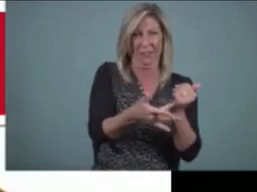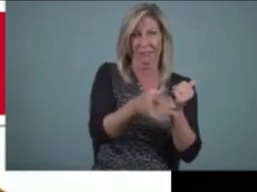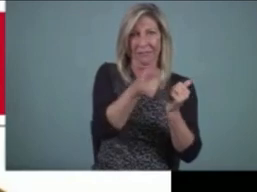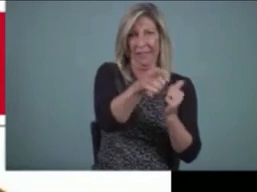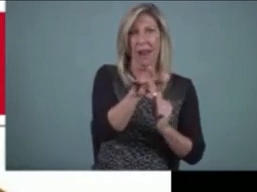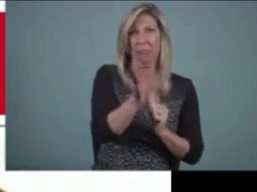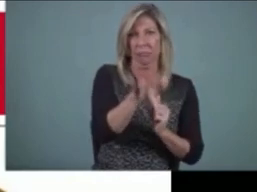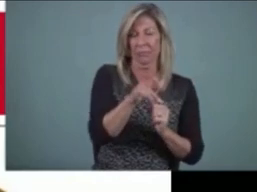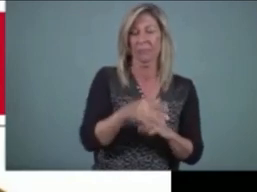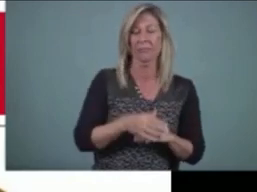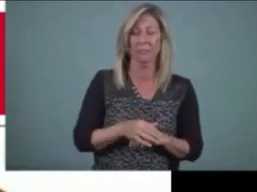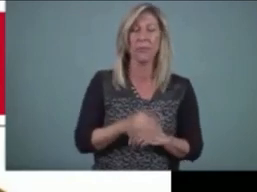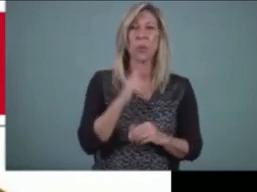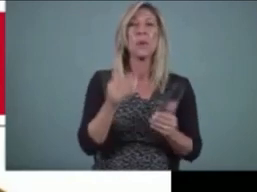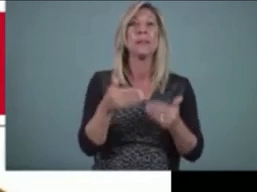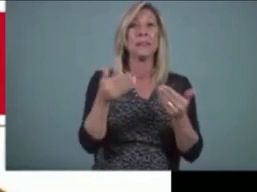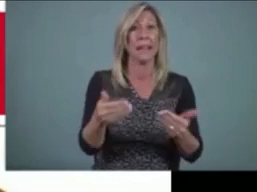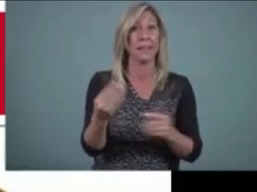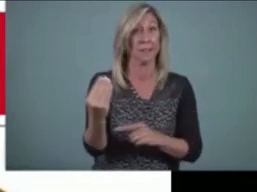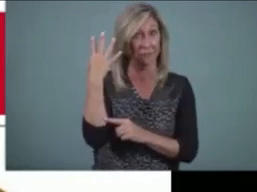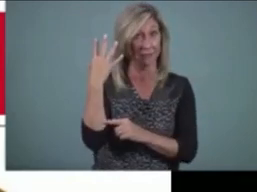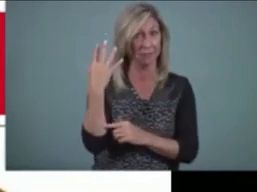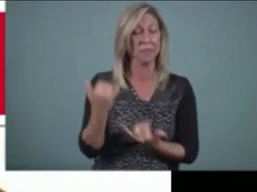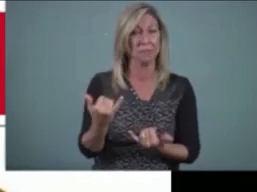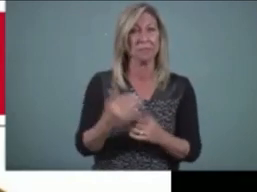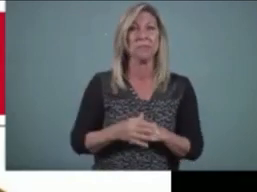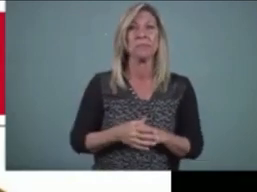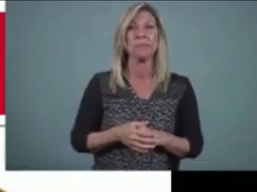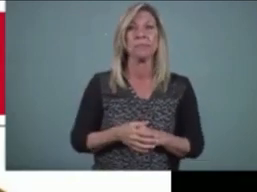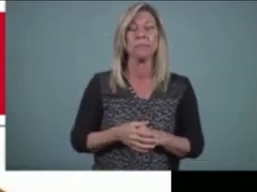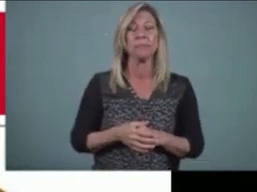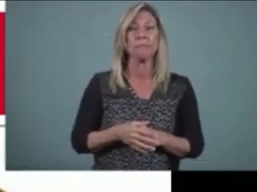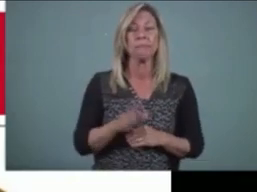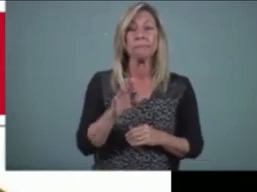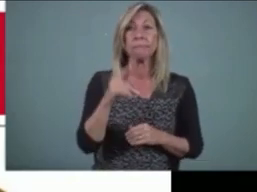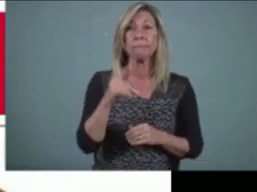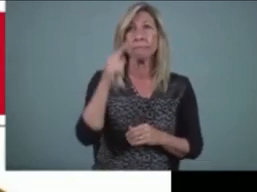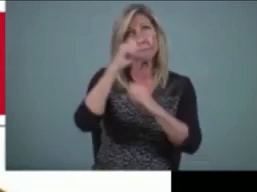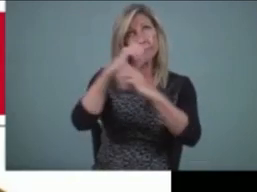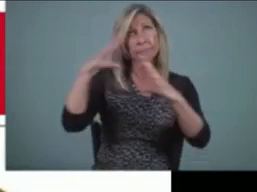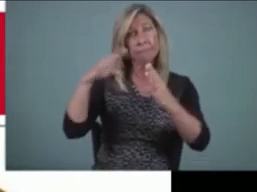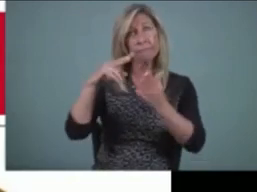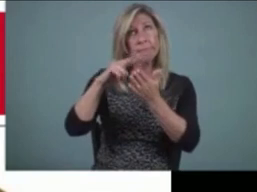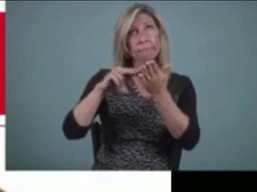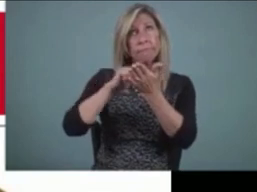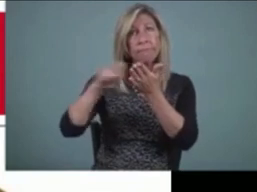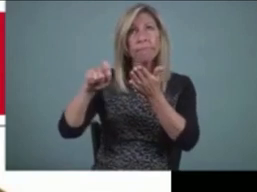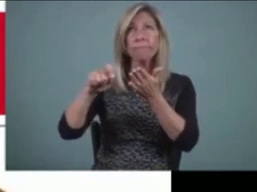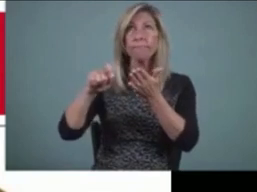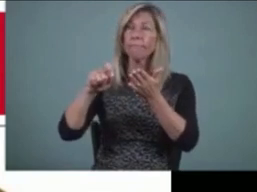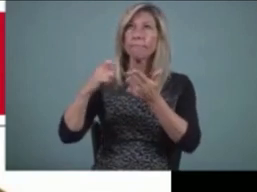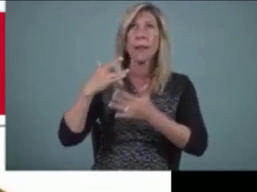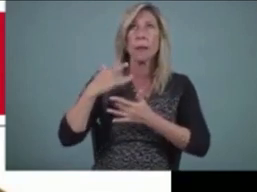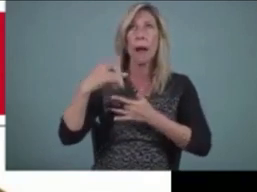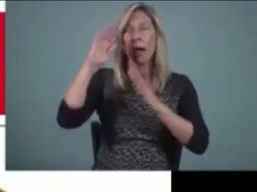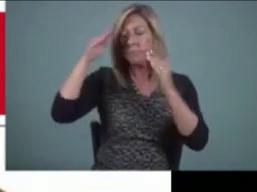Interestingly, when we think about literacy, we most often think right away about reading and less about writing,